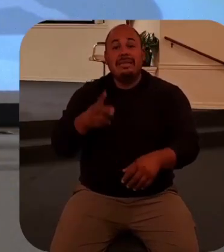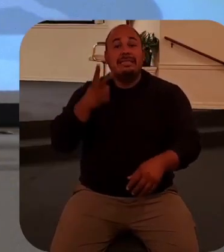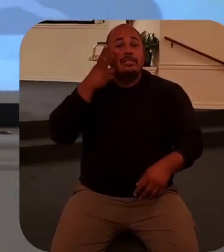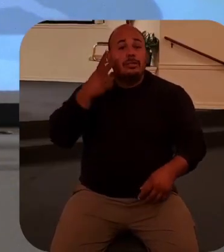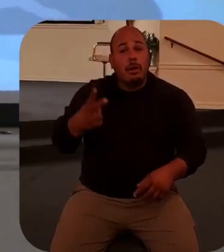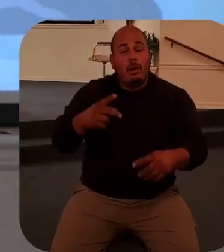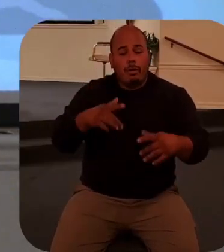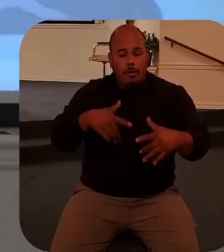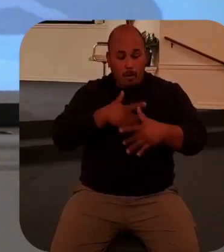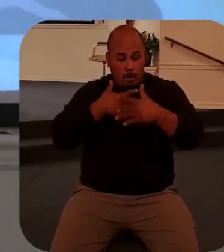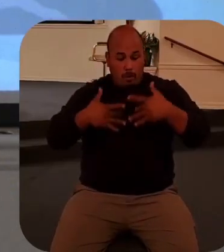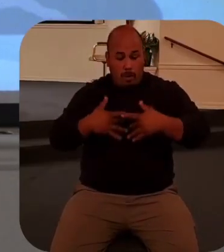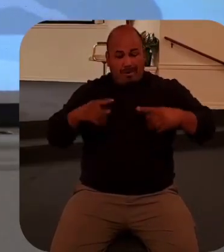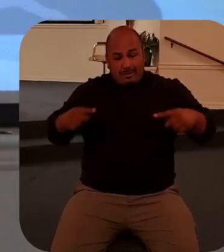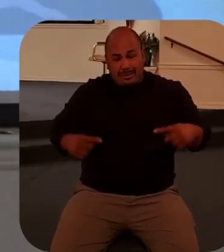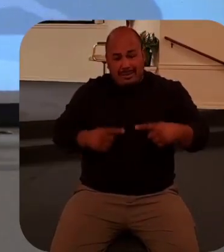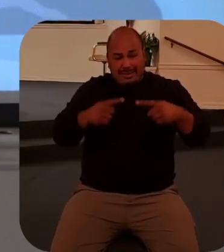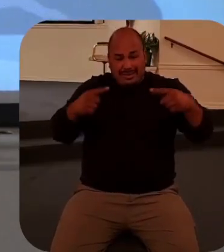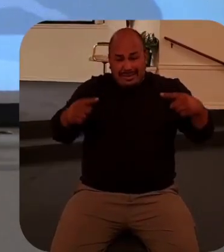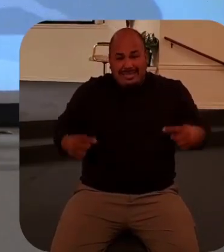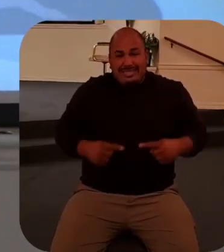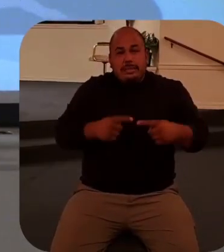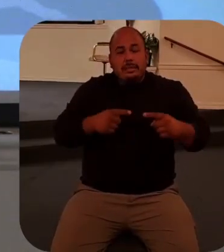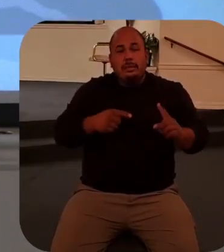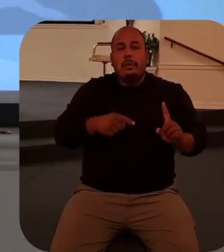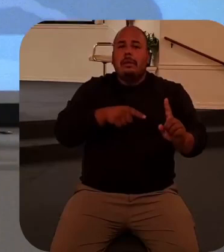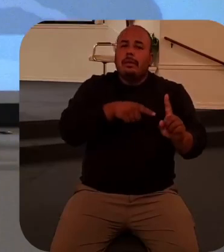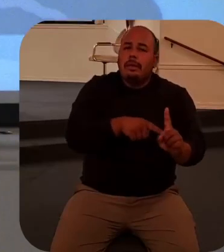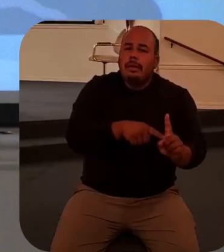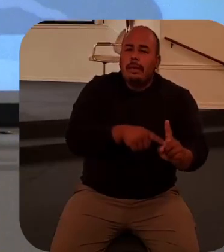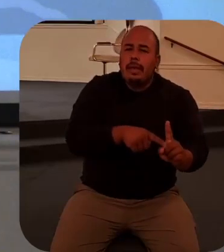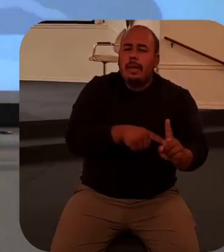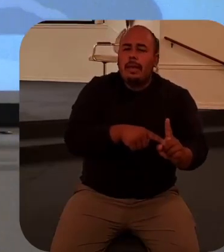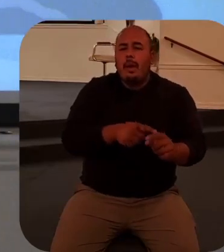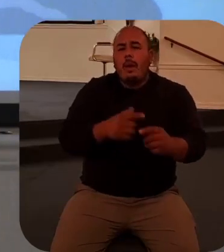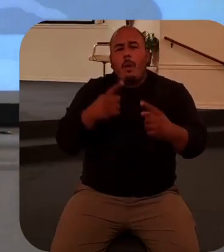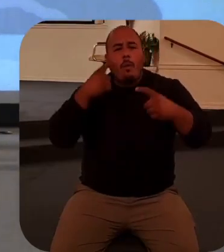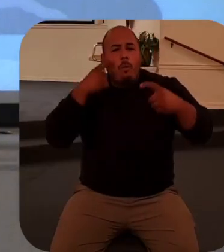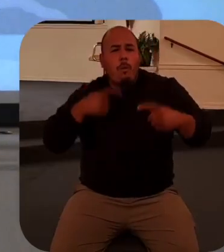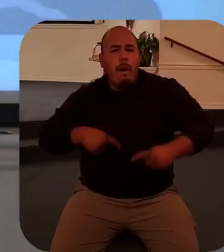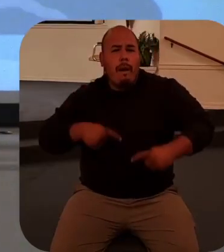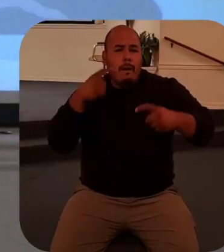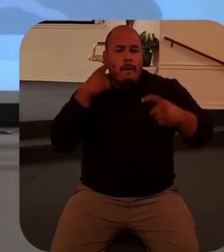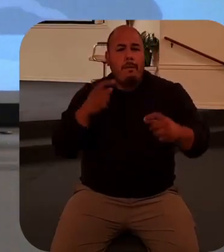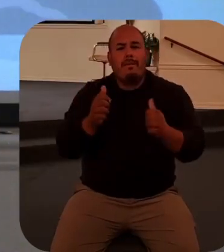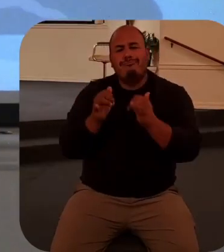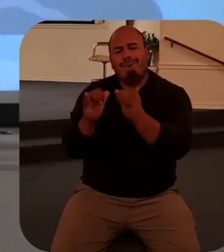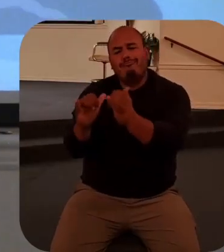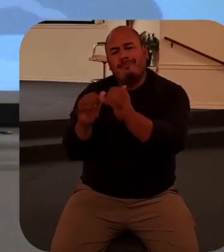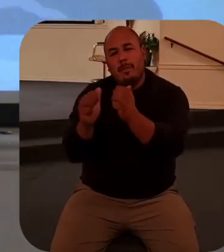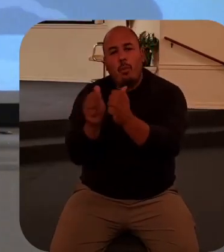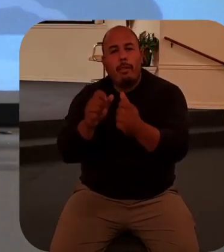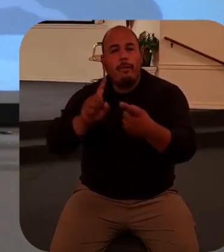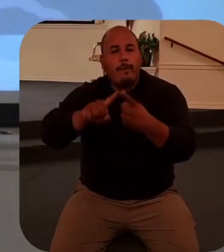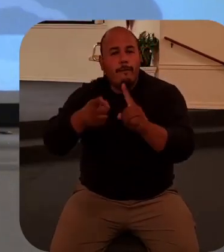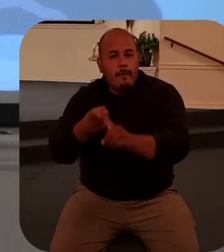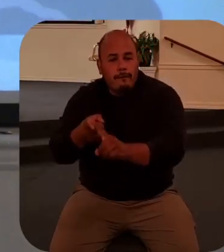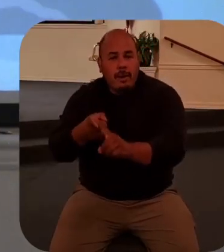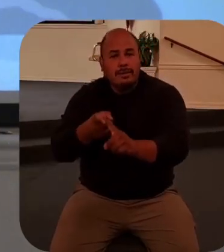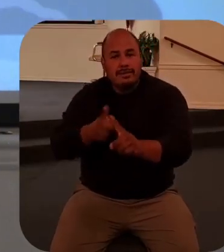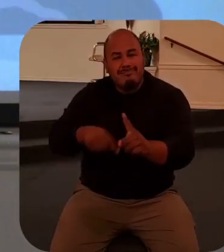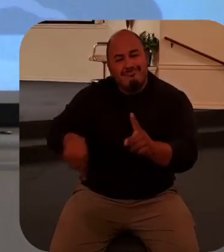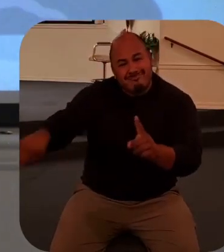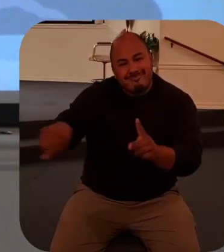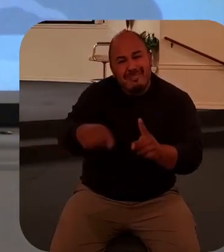leaves behind he wept with his dear friends who felt it sting the most yet